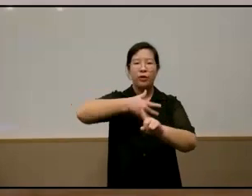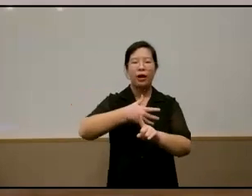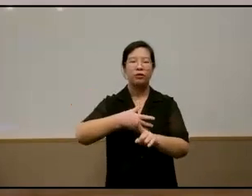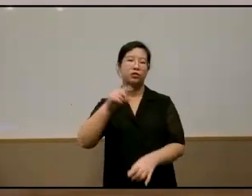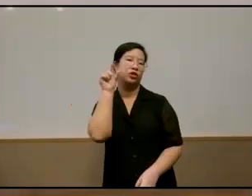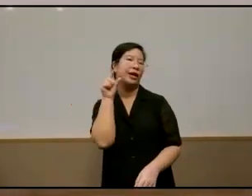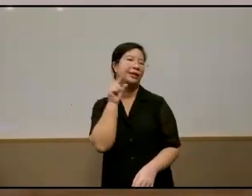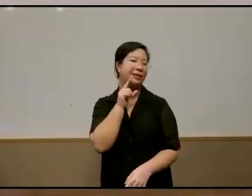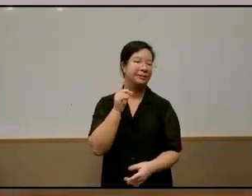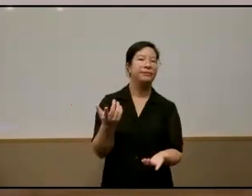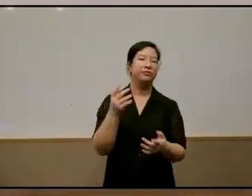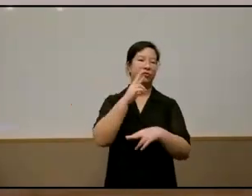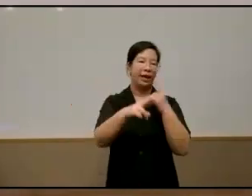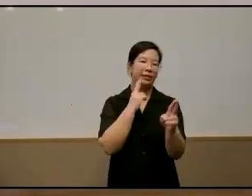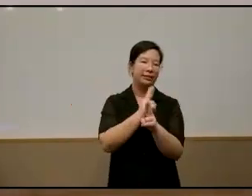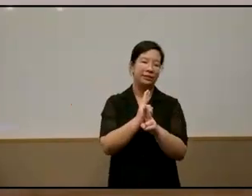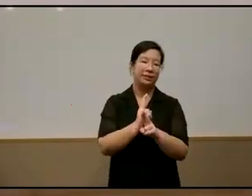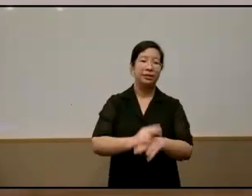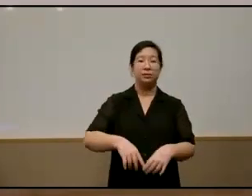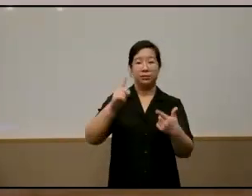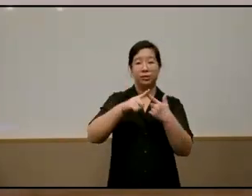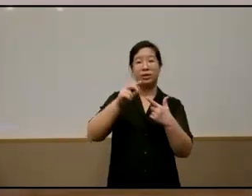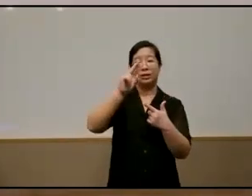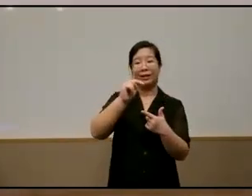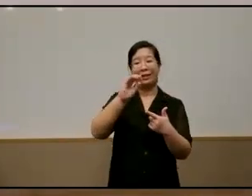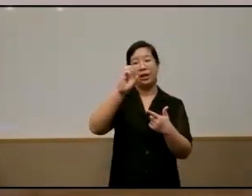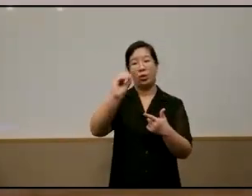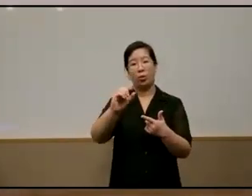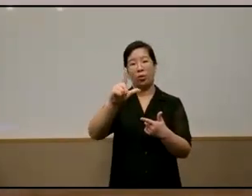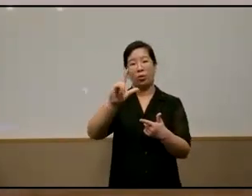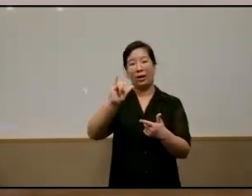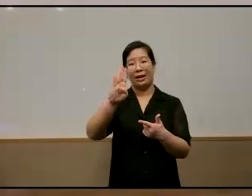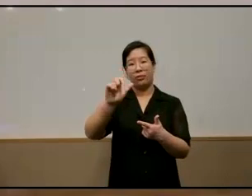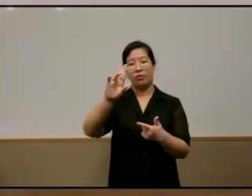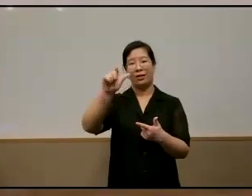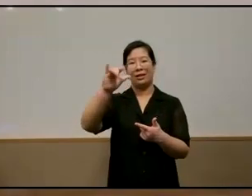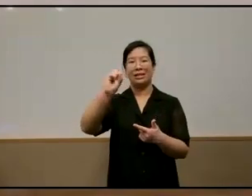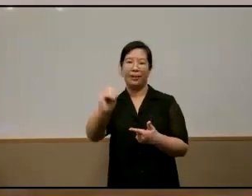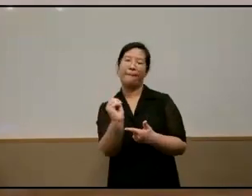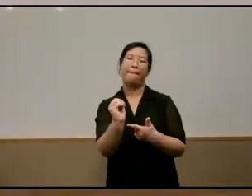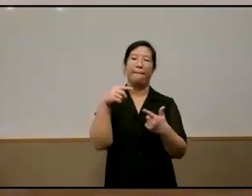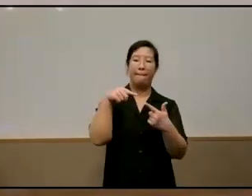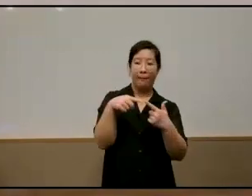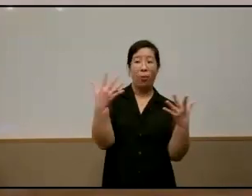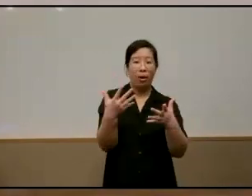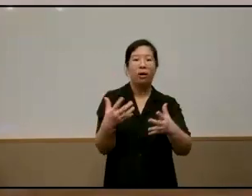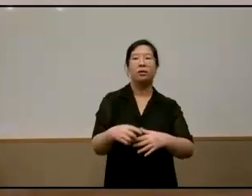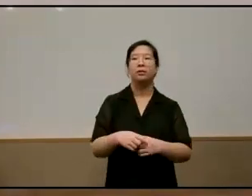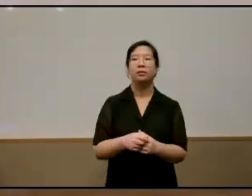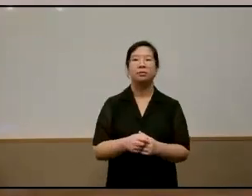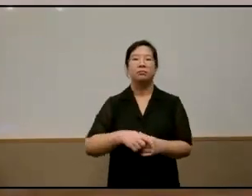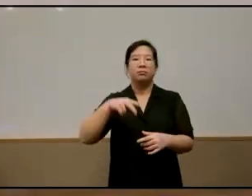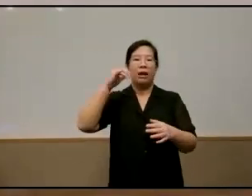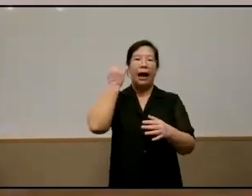and race the other word is neoliberalism briefly expert briefly explained neoliberalism is the idea that